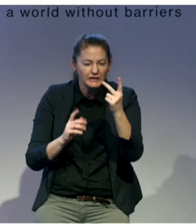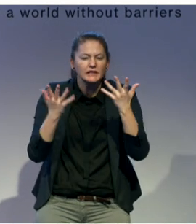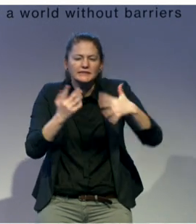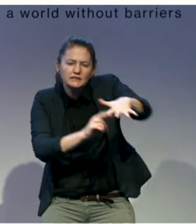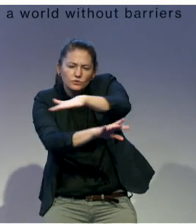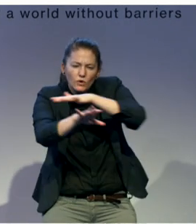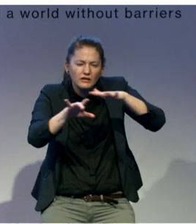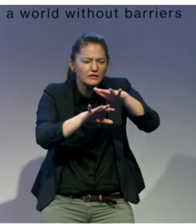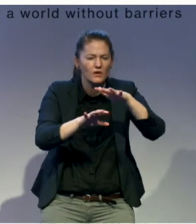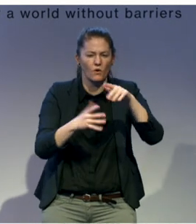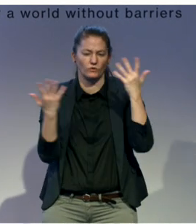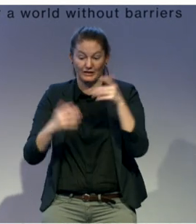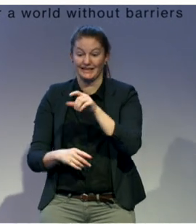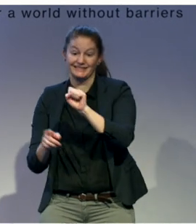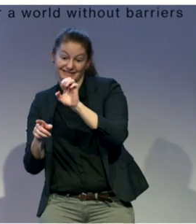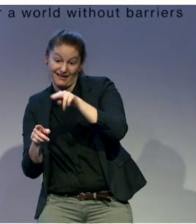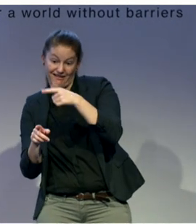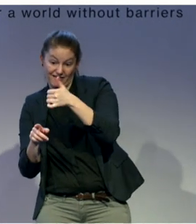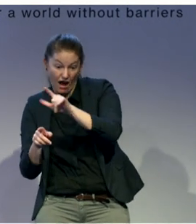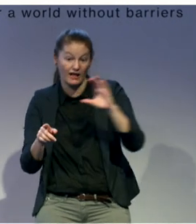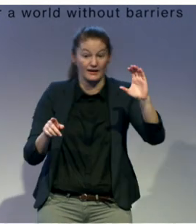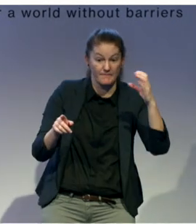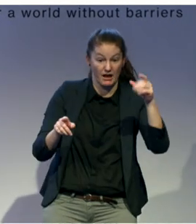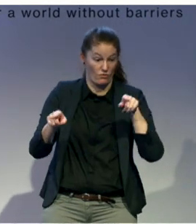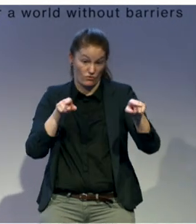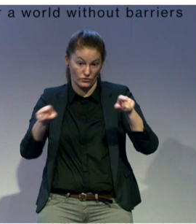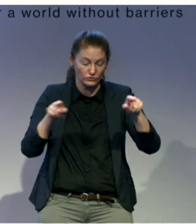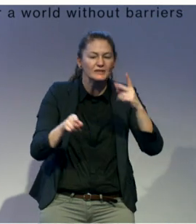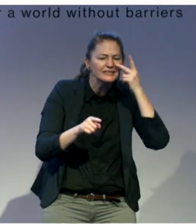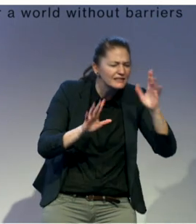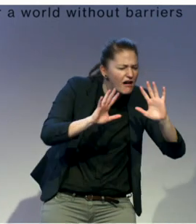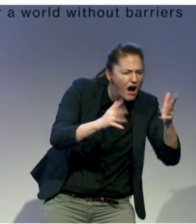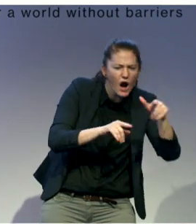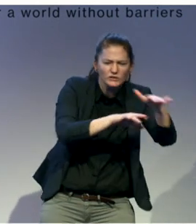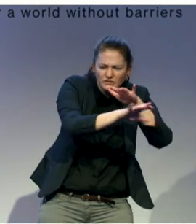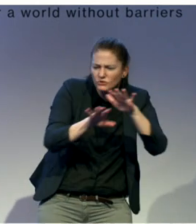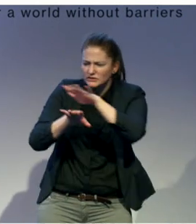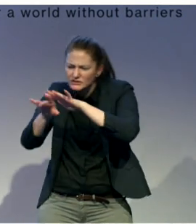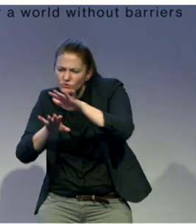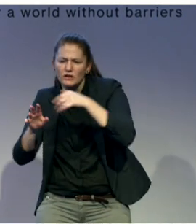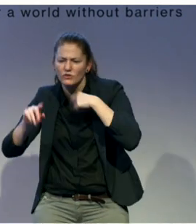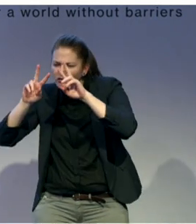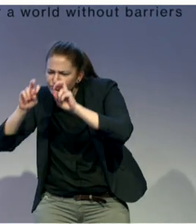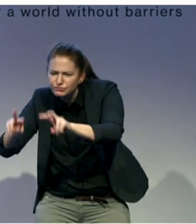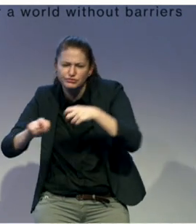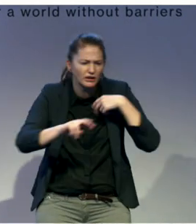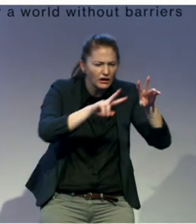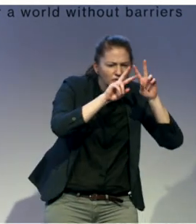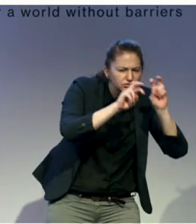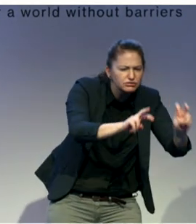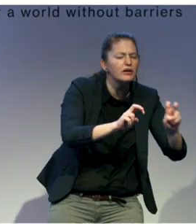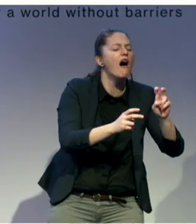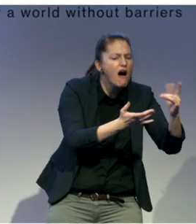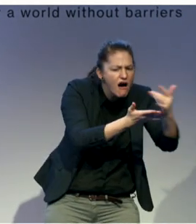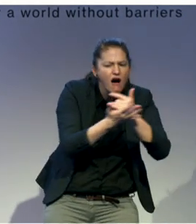Senegal. And we spent a lot of time gathering data through desk reviews, but also consultations with people with